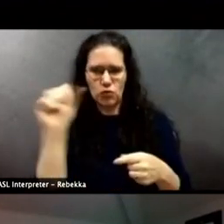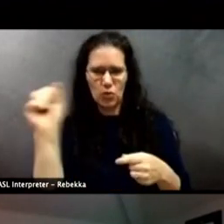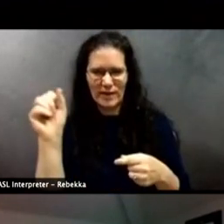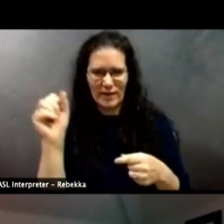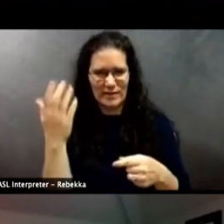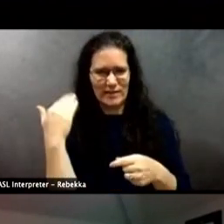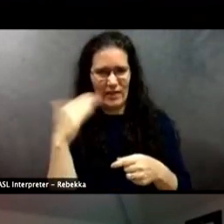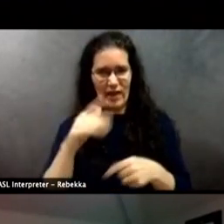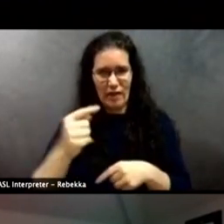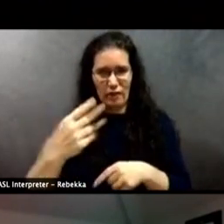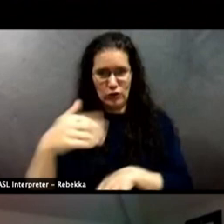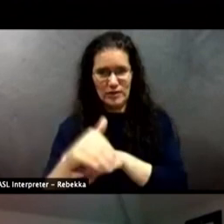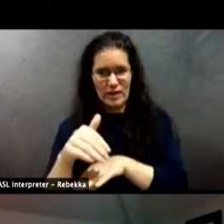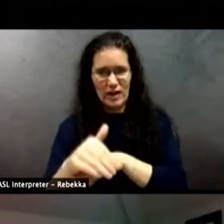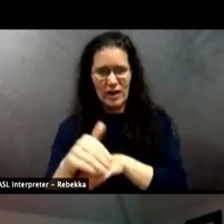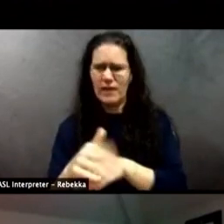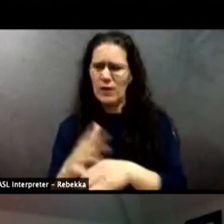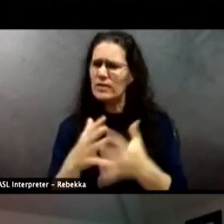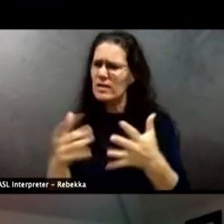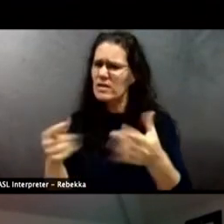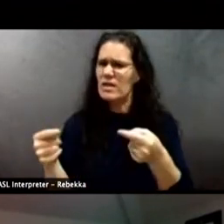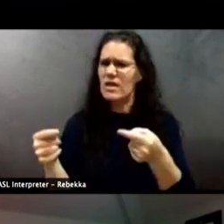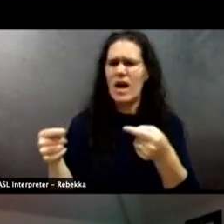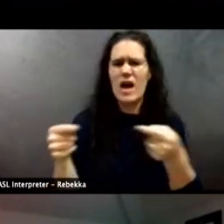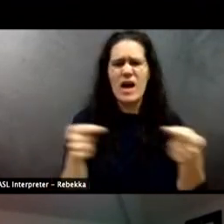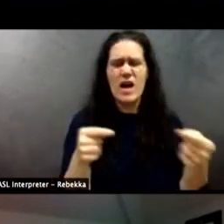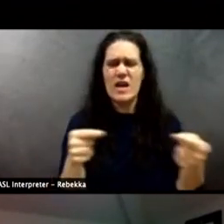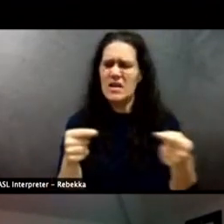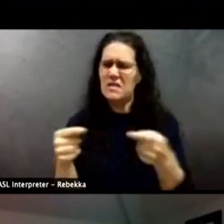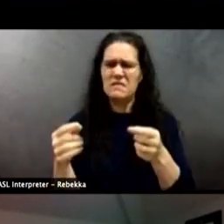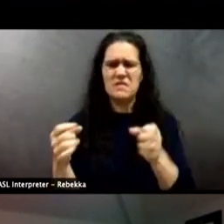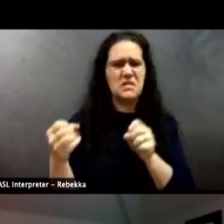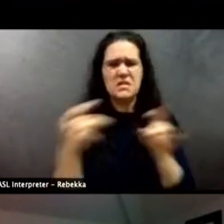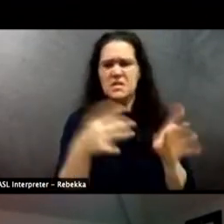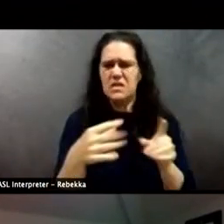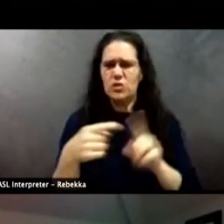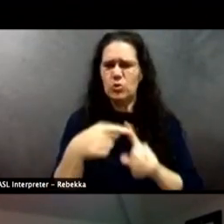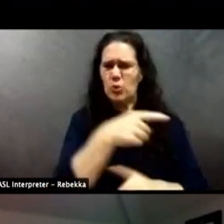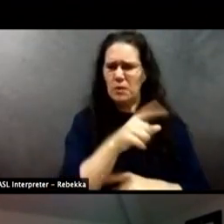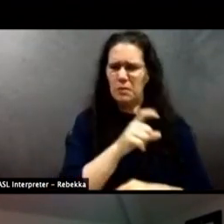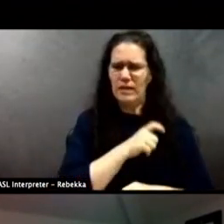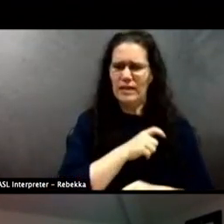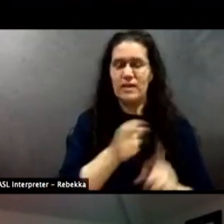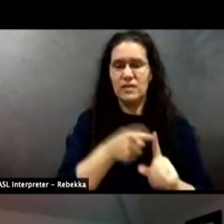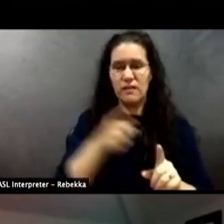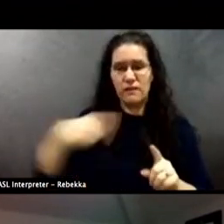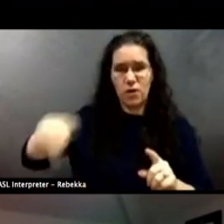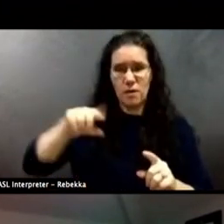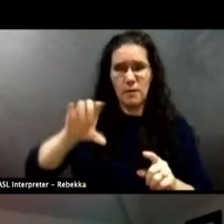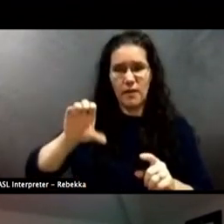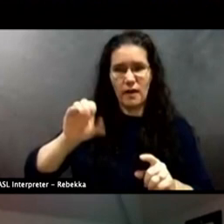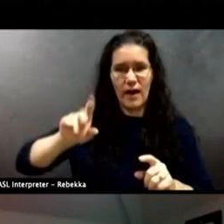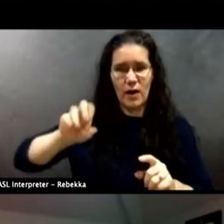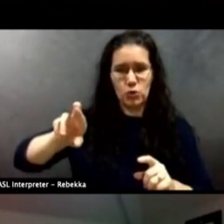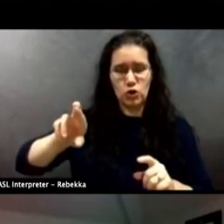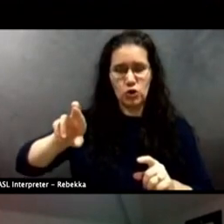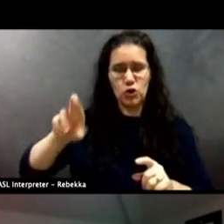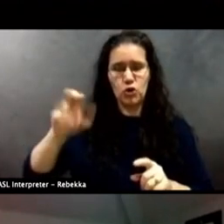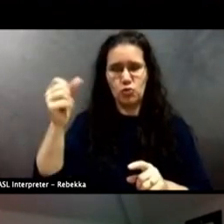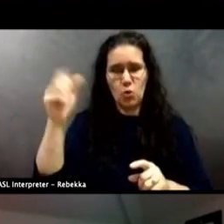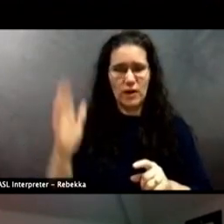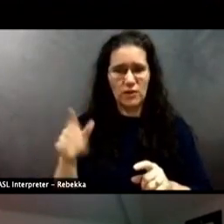and there was a lot of animosity towards the police from the counter protesters. And and